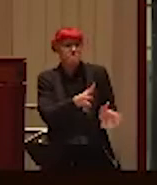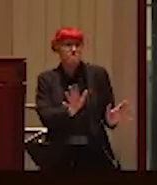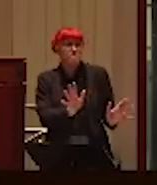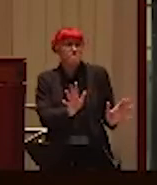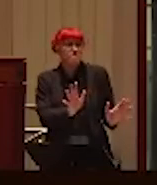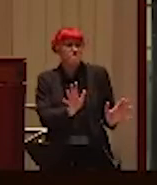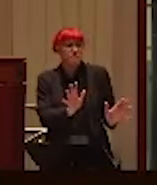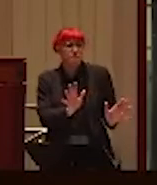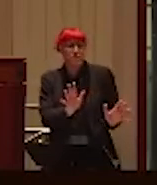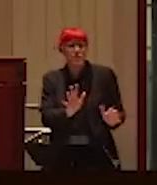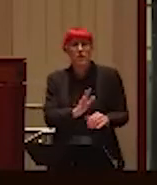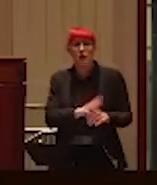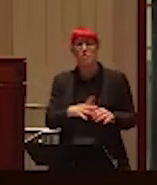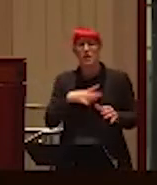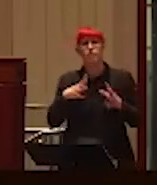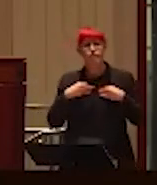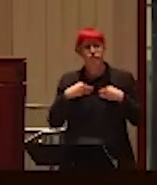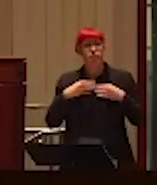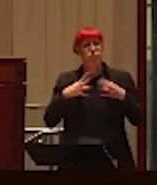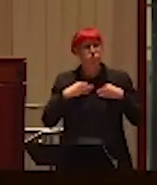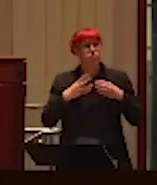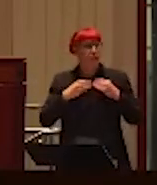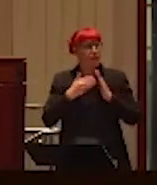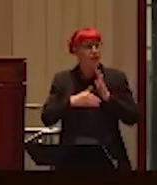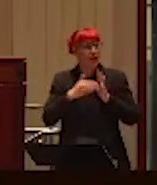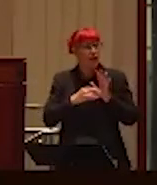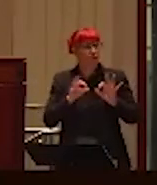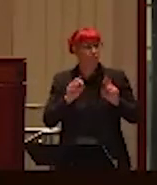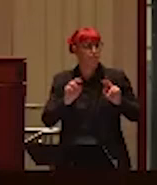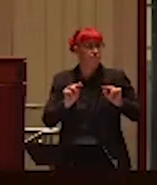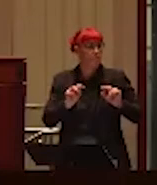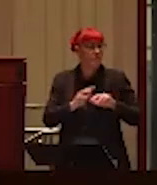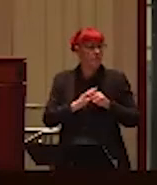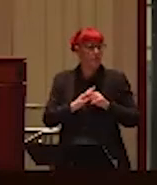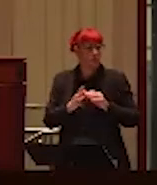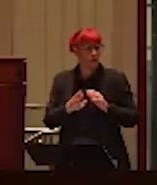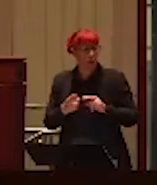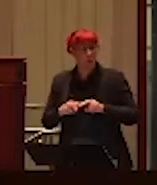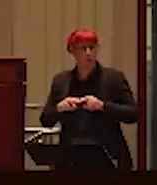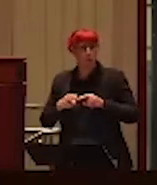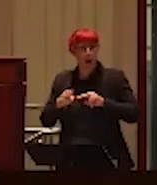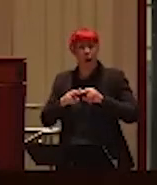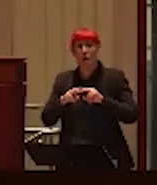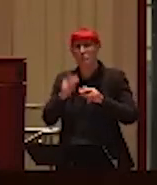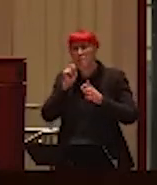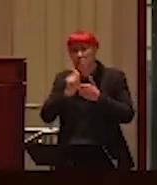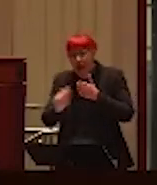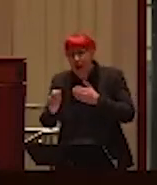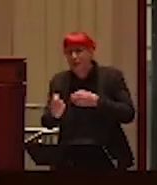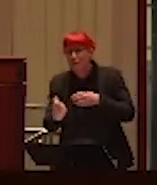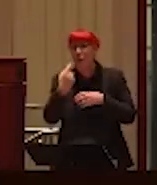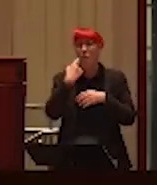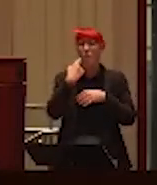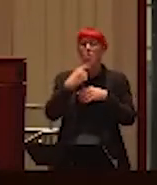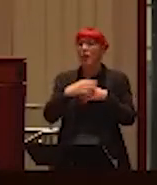until I'll tell you what happened that I finally said that was enough. Um, so it escalated in throwing, you know, pens and, and other